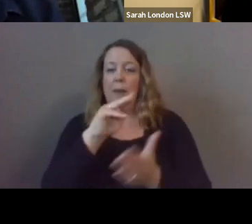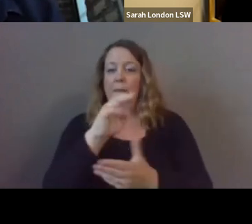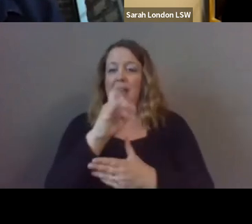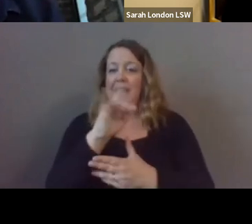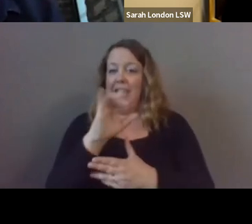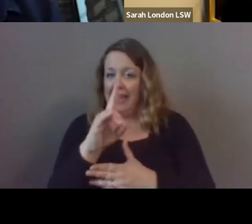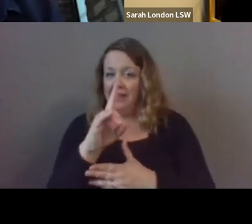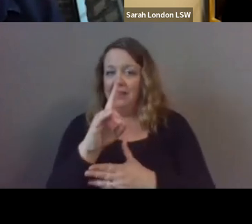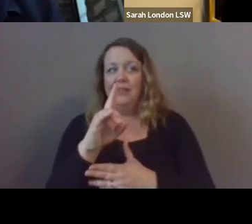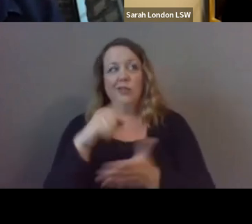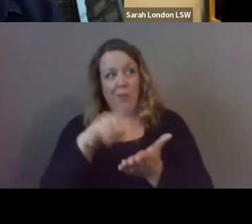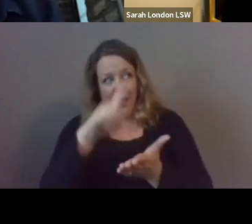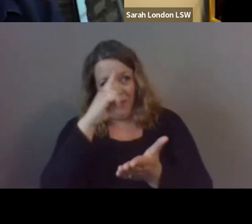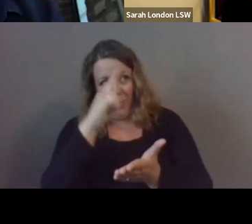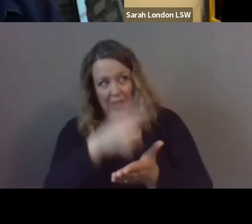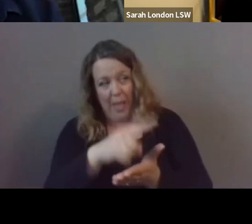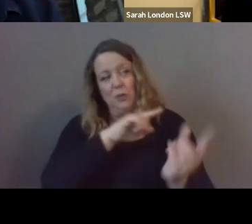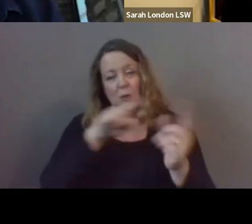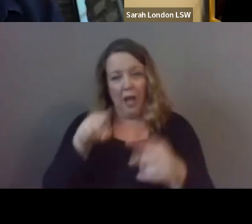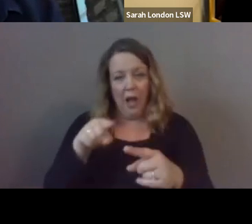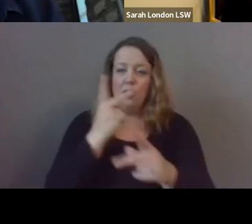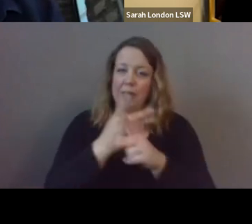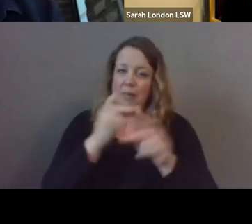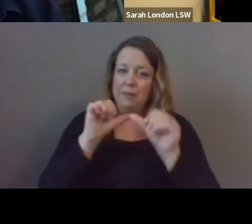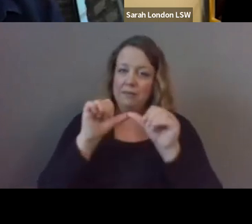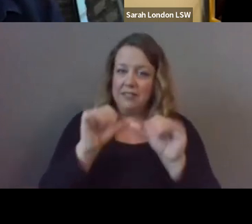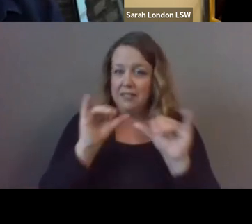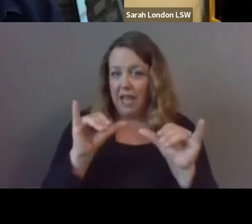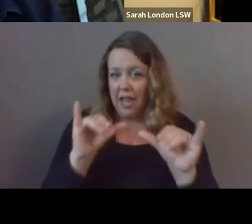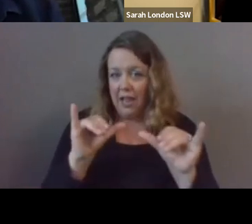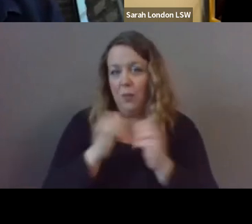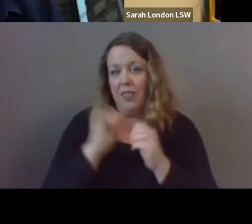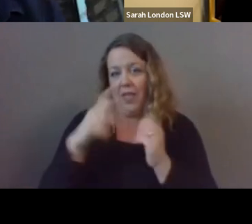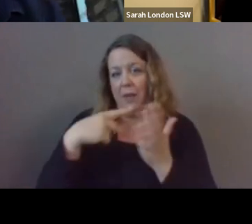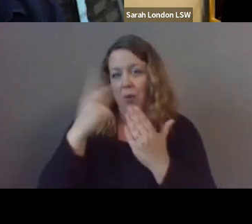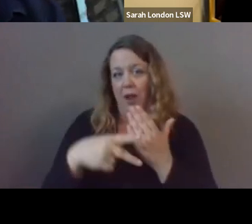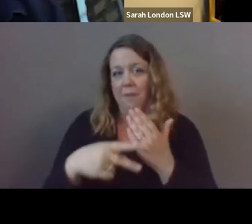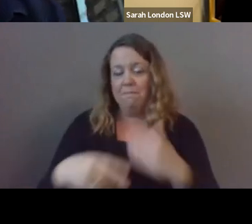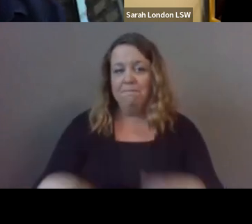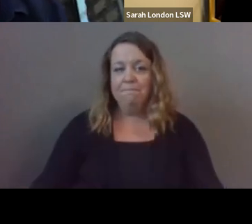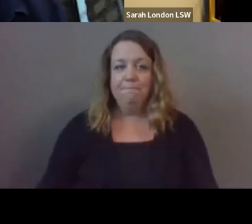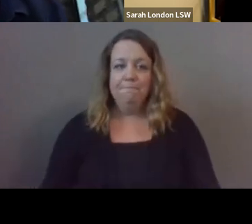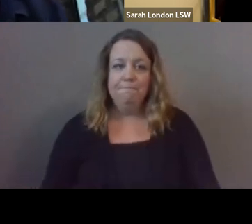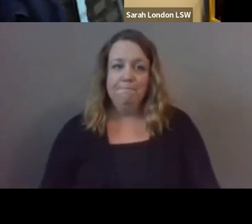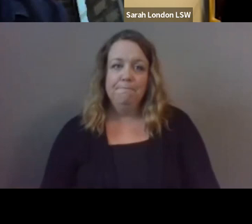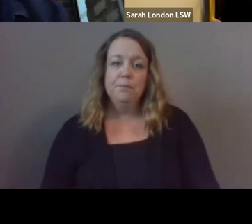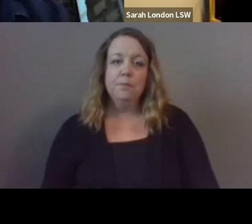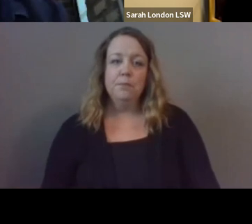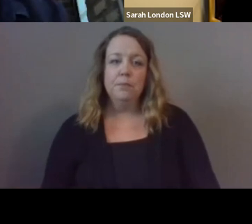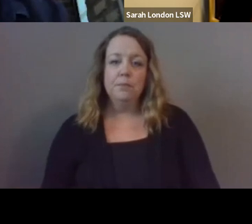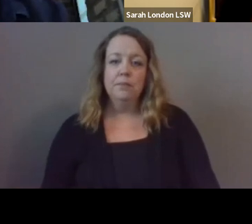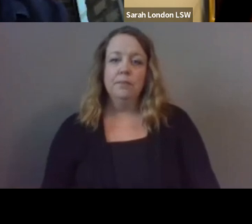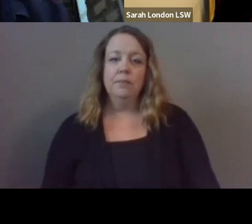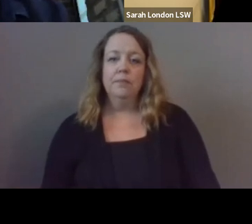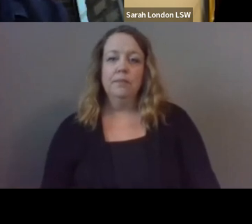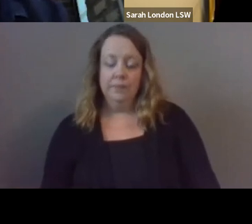for the long term and create sustainability around that intentional programming thank you so much for